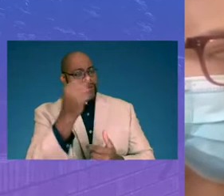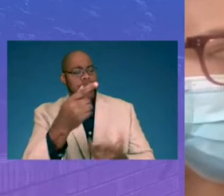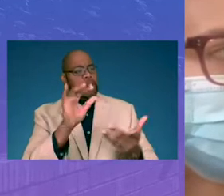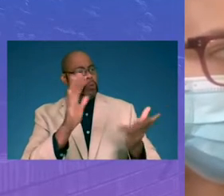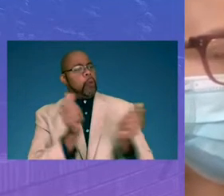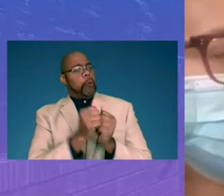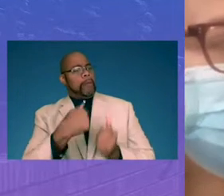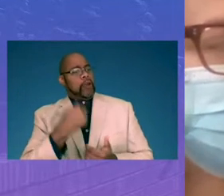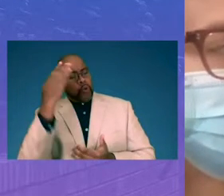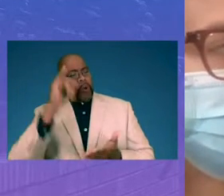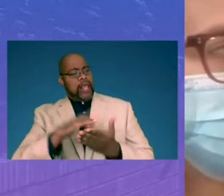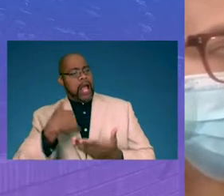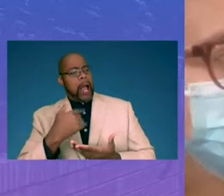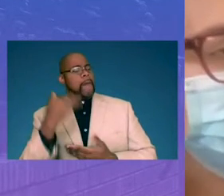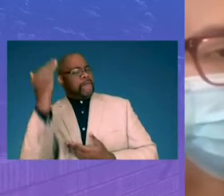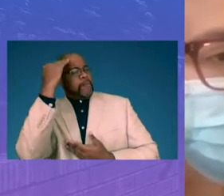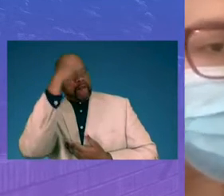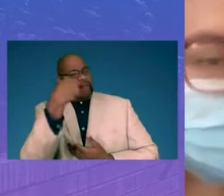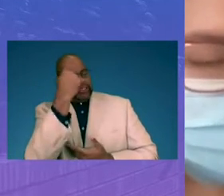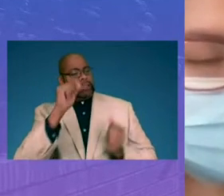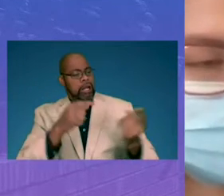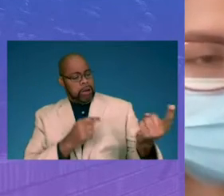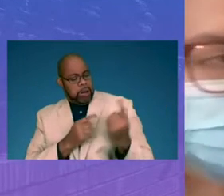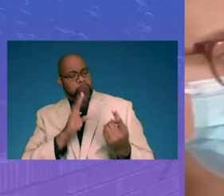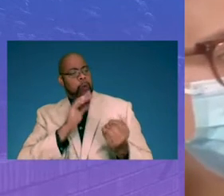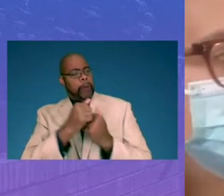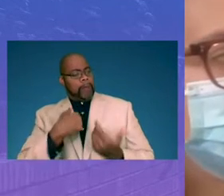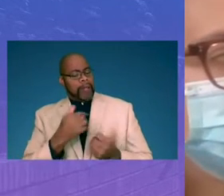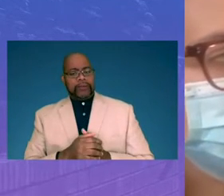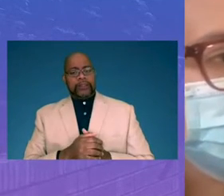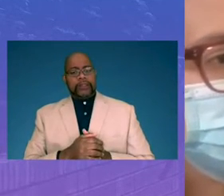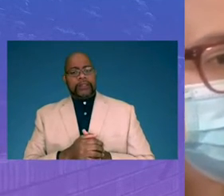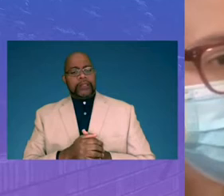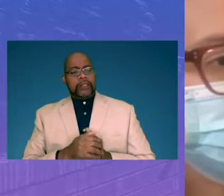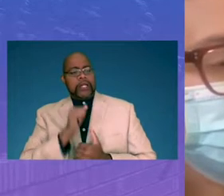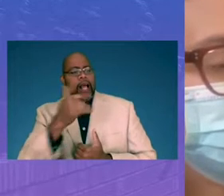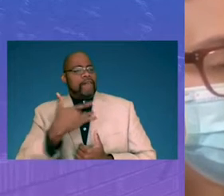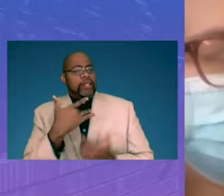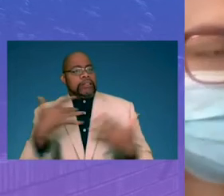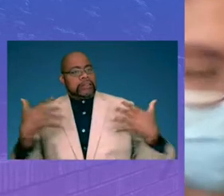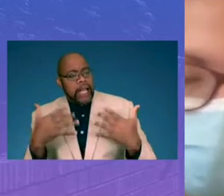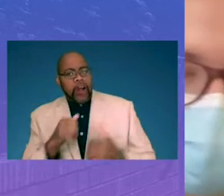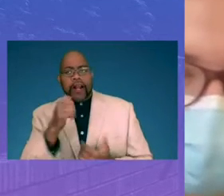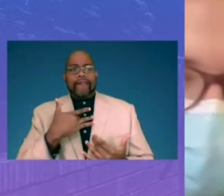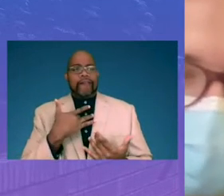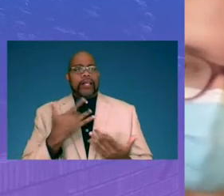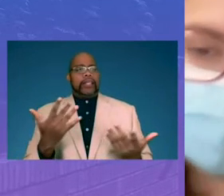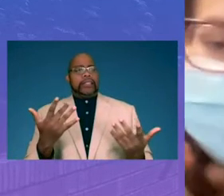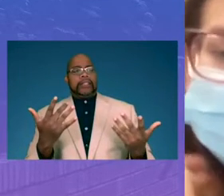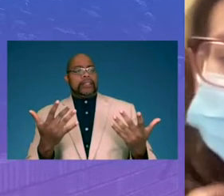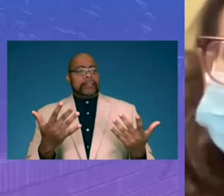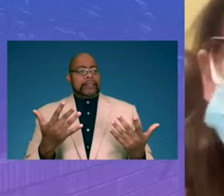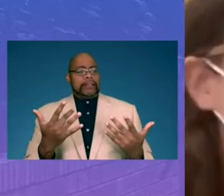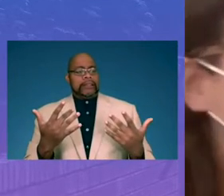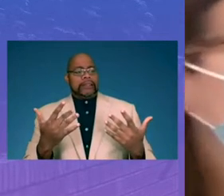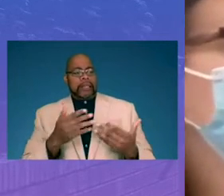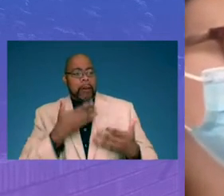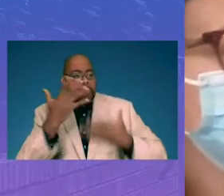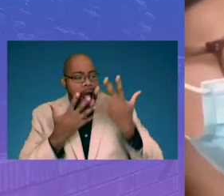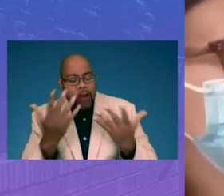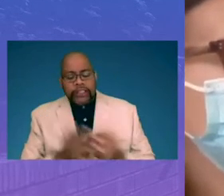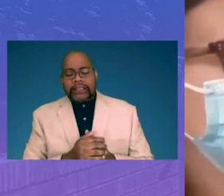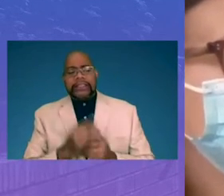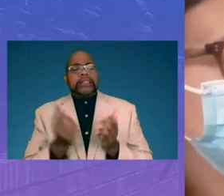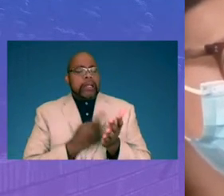they know that I'm a familiar face and they can come and talk to me. They wouldn't feel scared. They wouldn't feel intimidated, embarrassed sometimes.